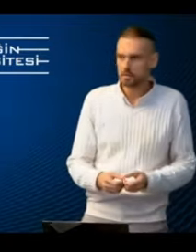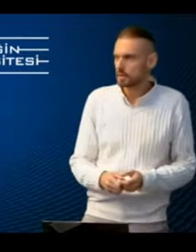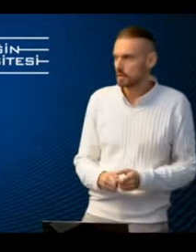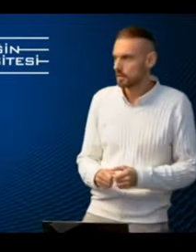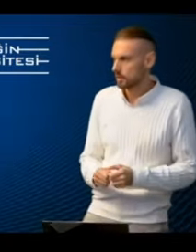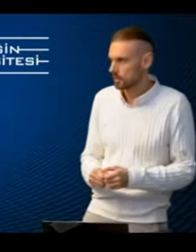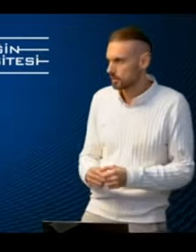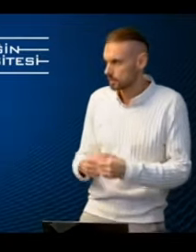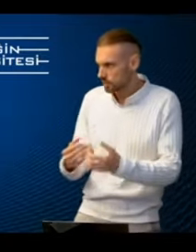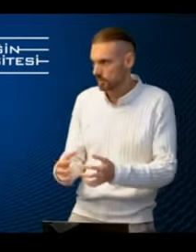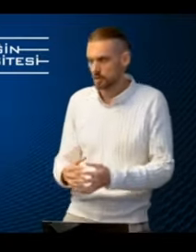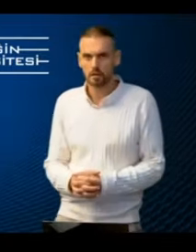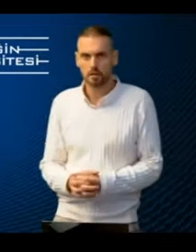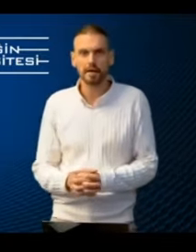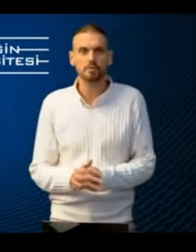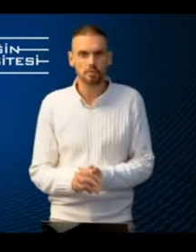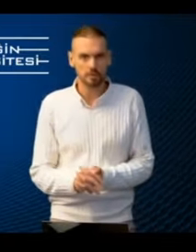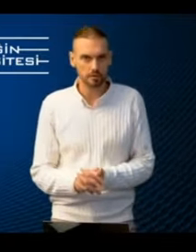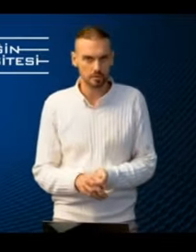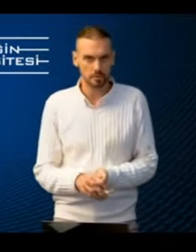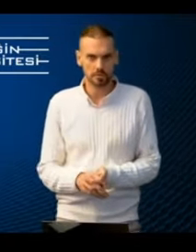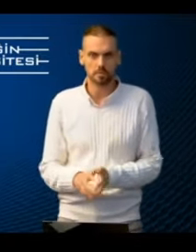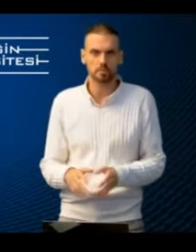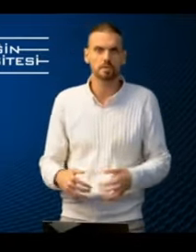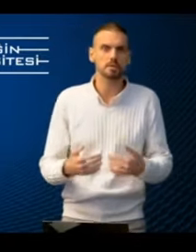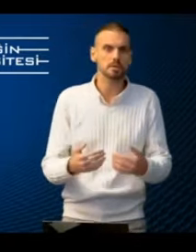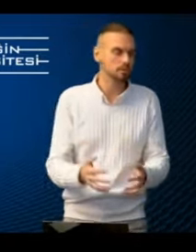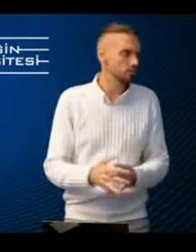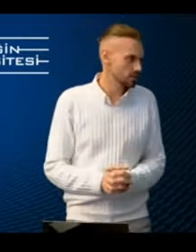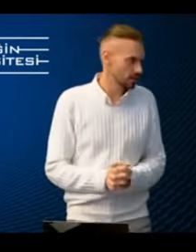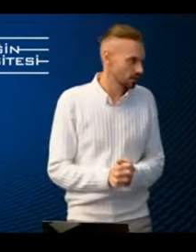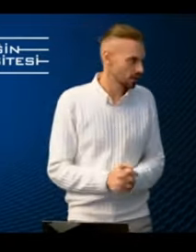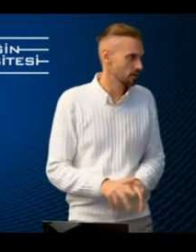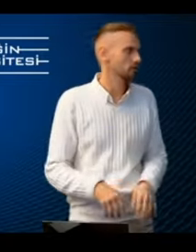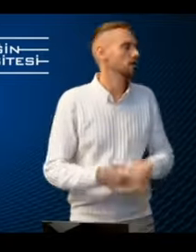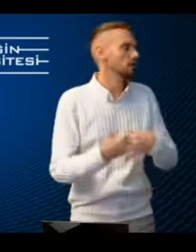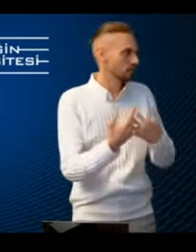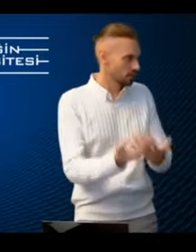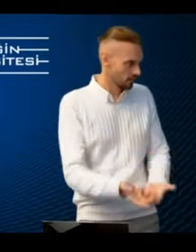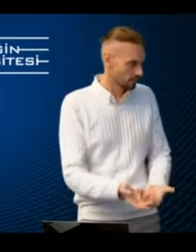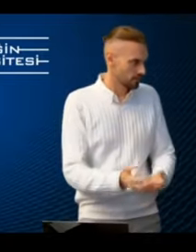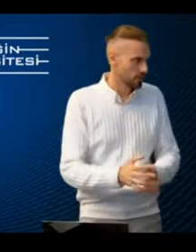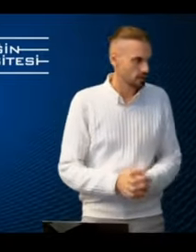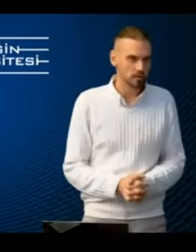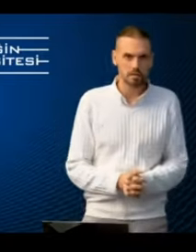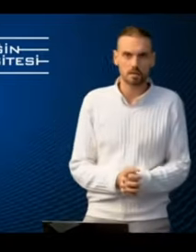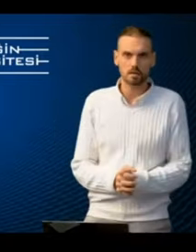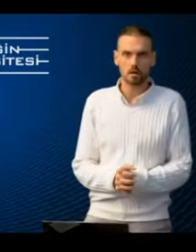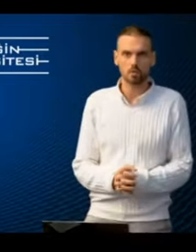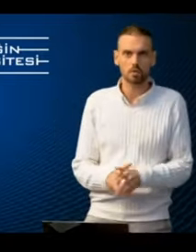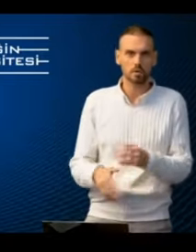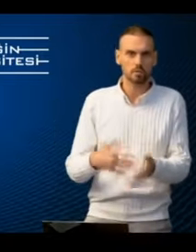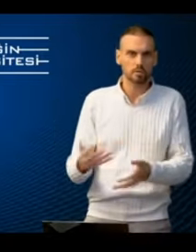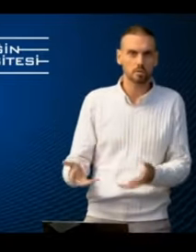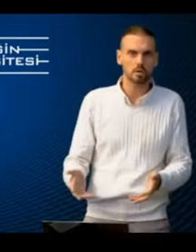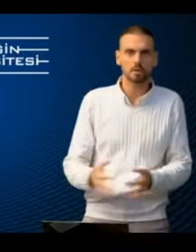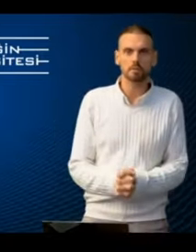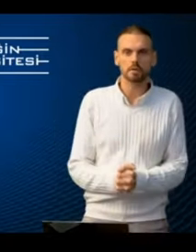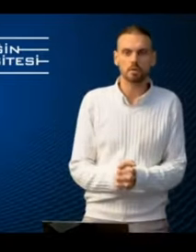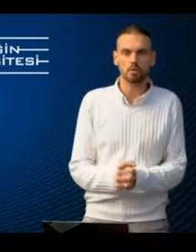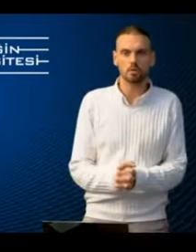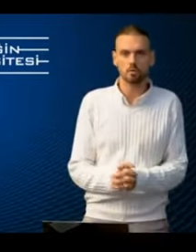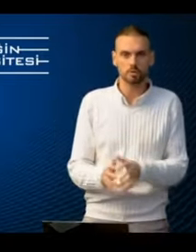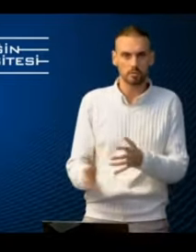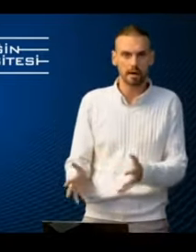arriving at a terminal, entering the terminal, proceeding to check in, let's say, working with your